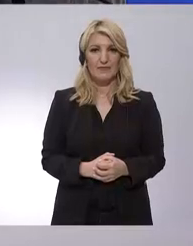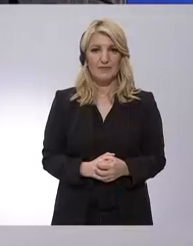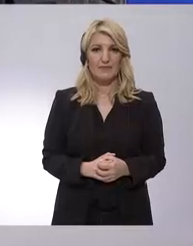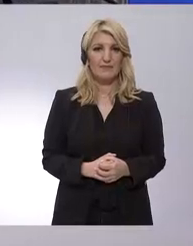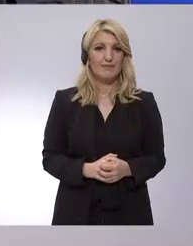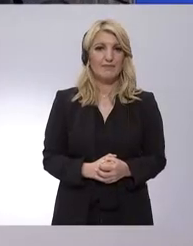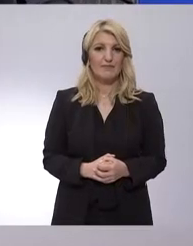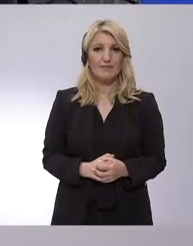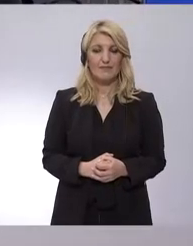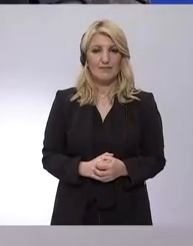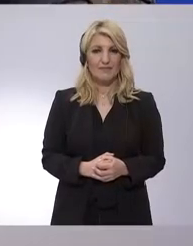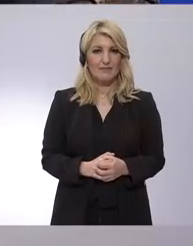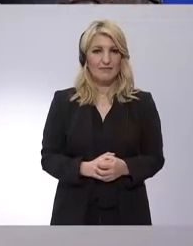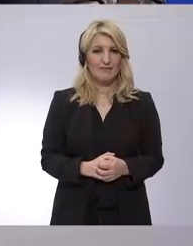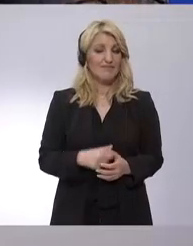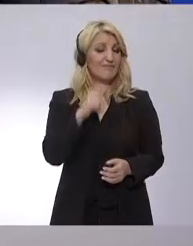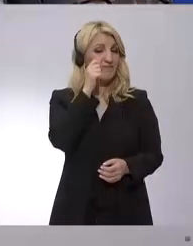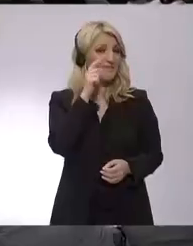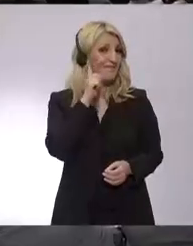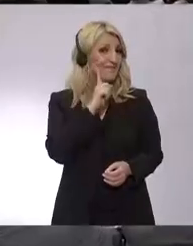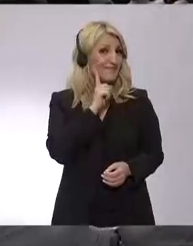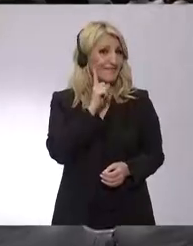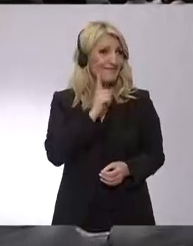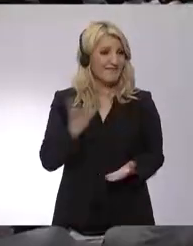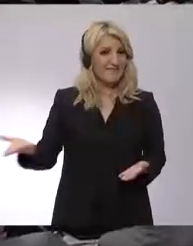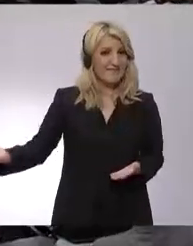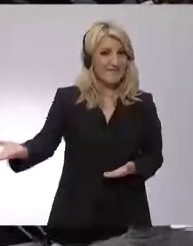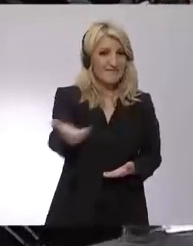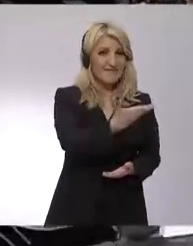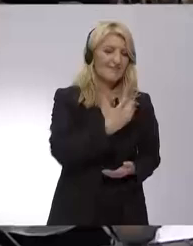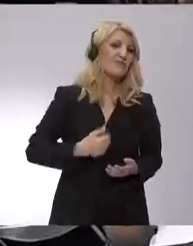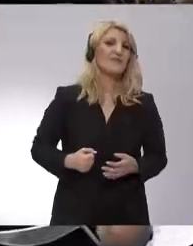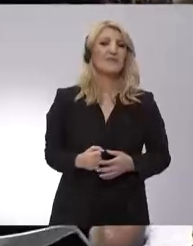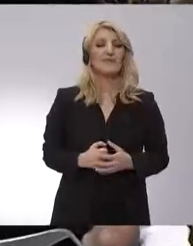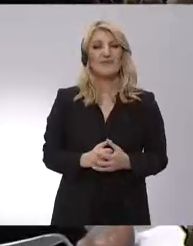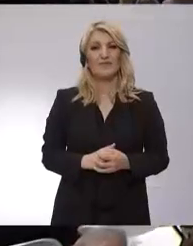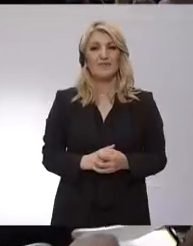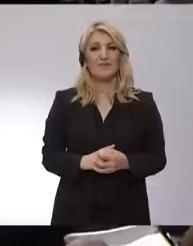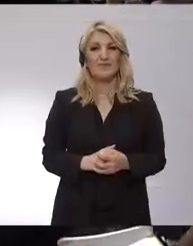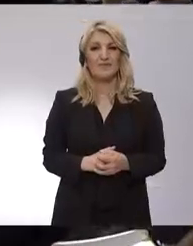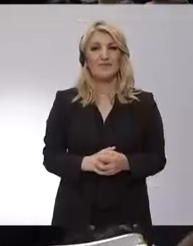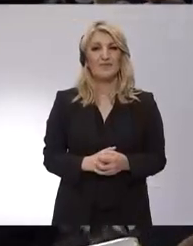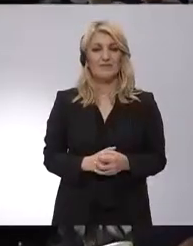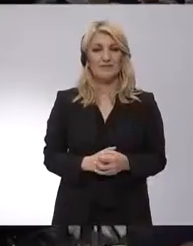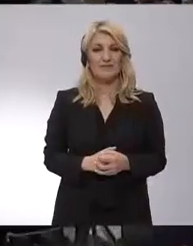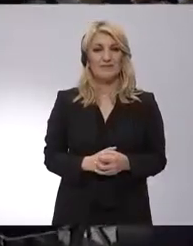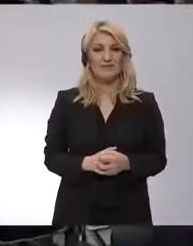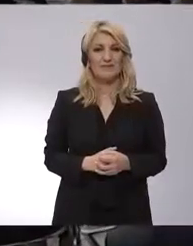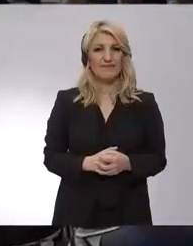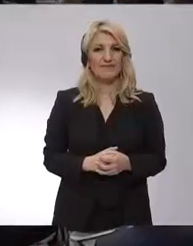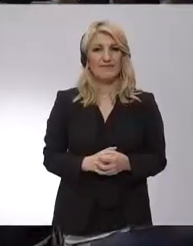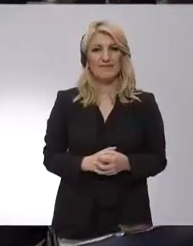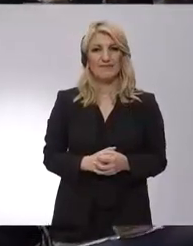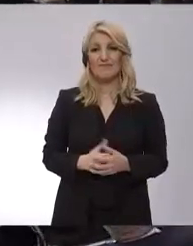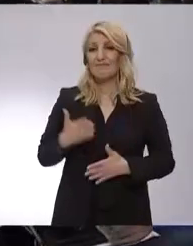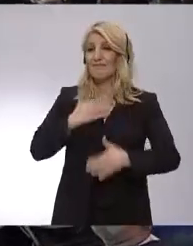Ladies and gentlemen, dear Kyriakos,